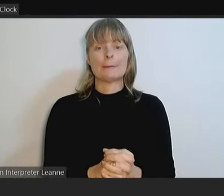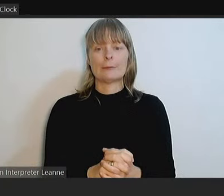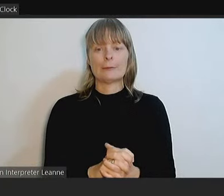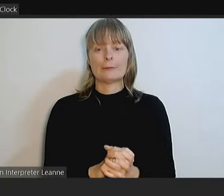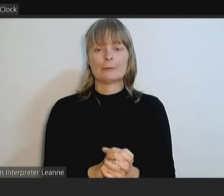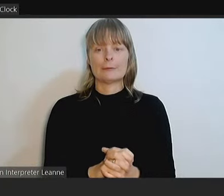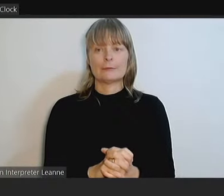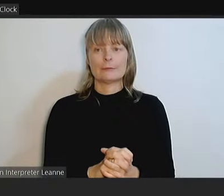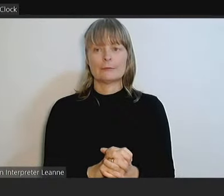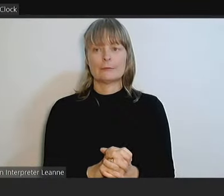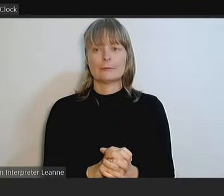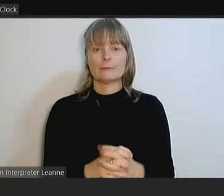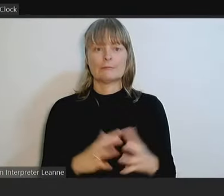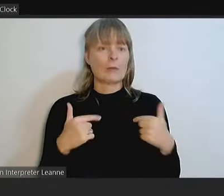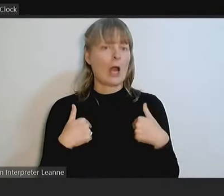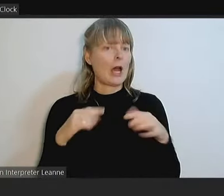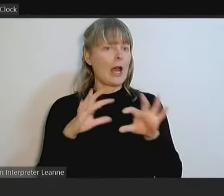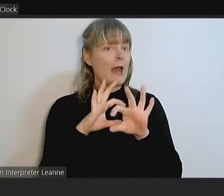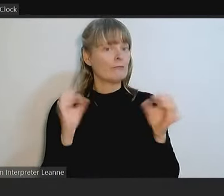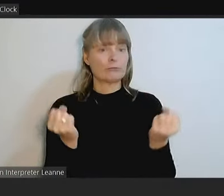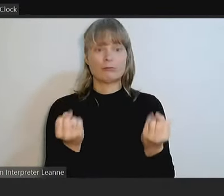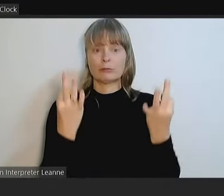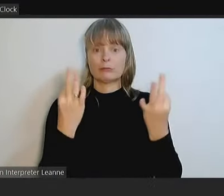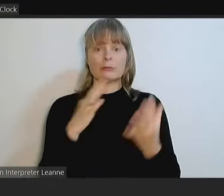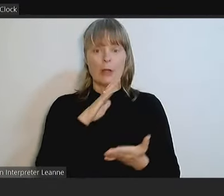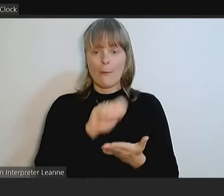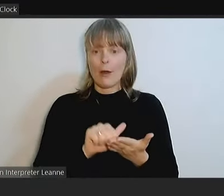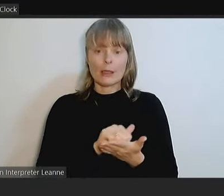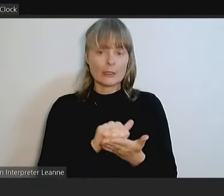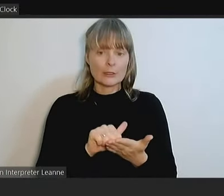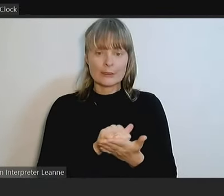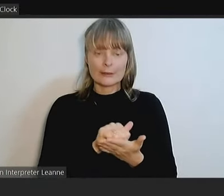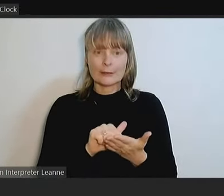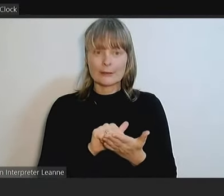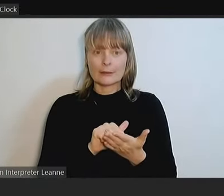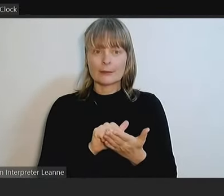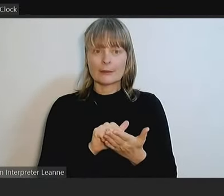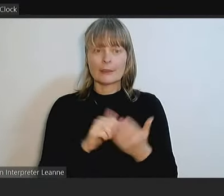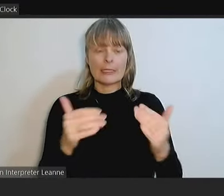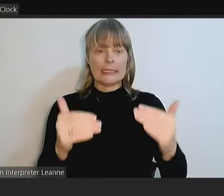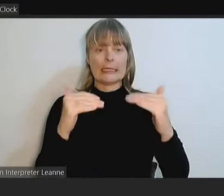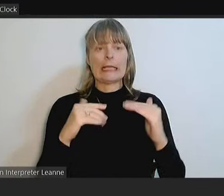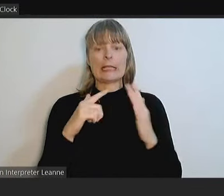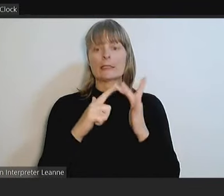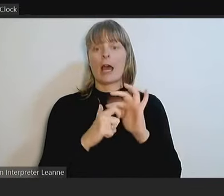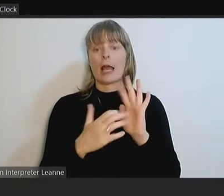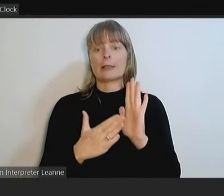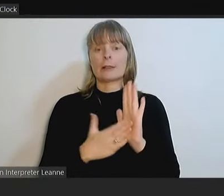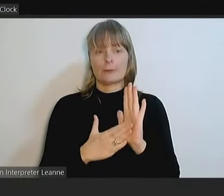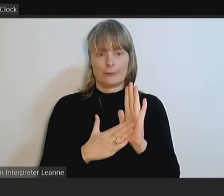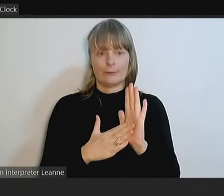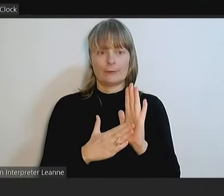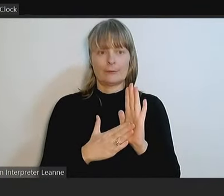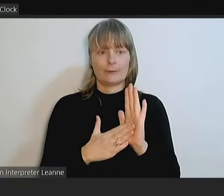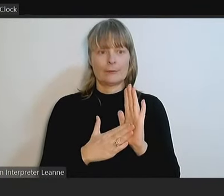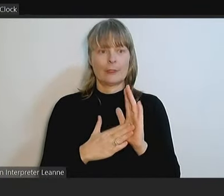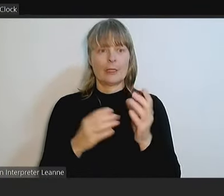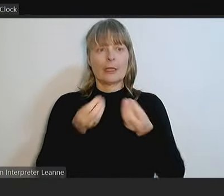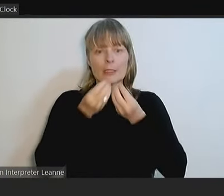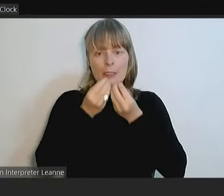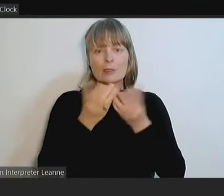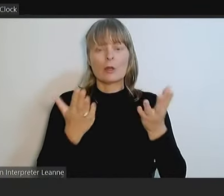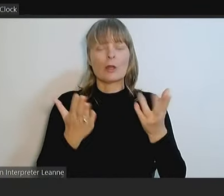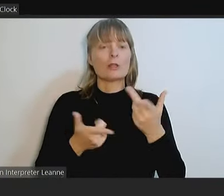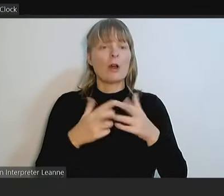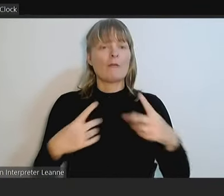I do not have any apologies this evening. I will go over to the next item which is Disclosures of Conflicts of Interest,